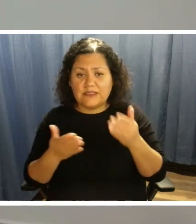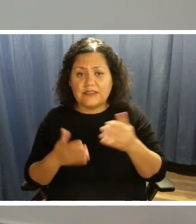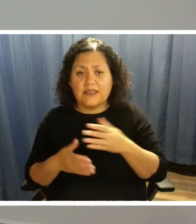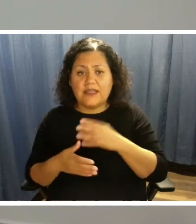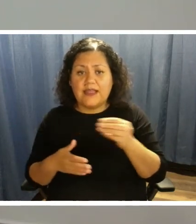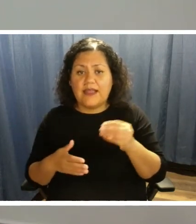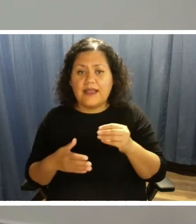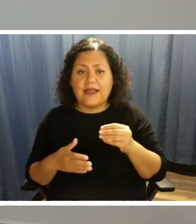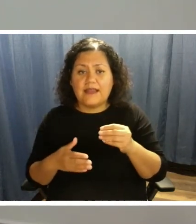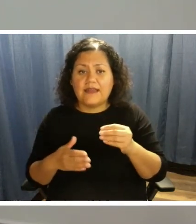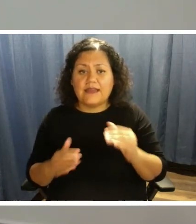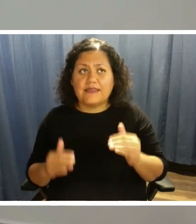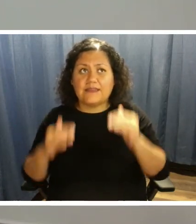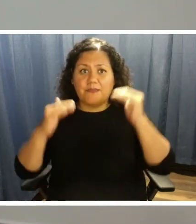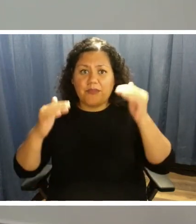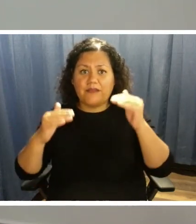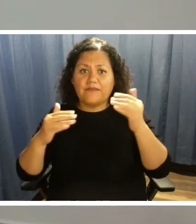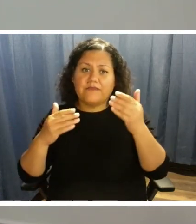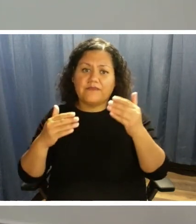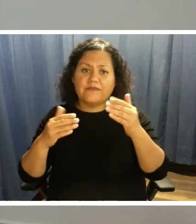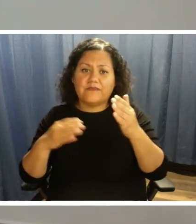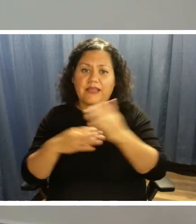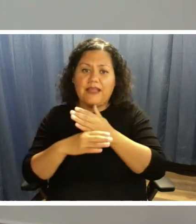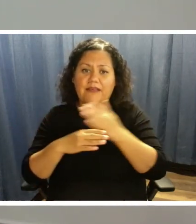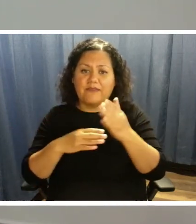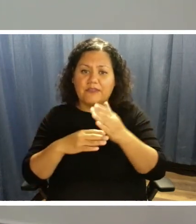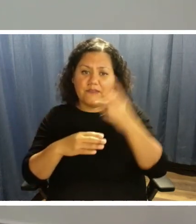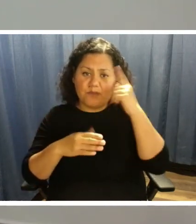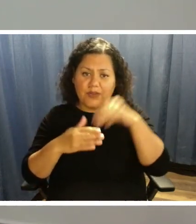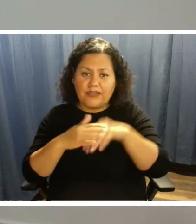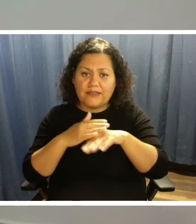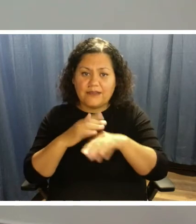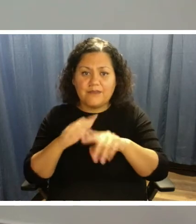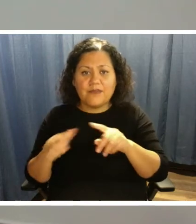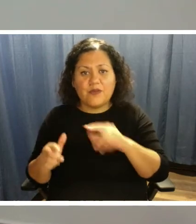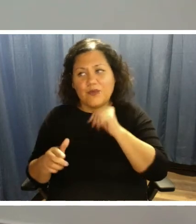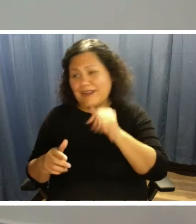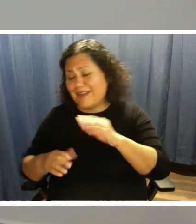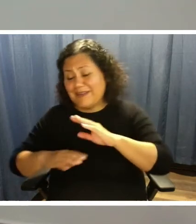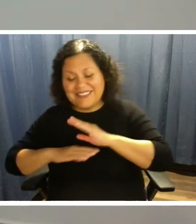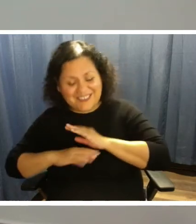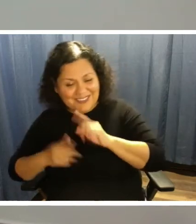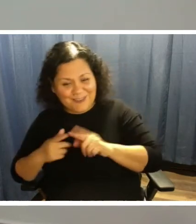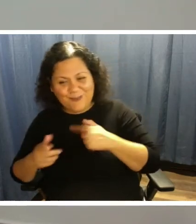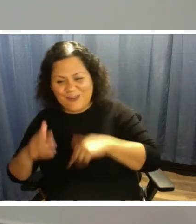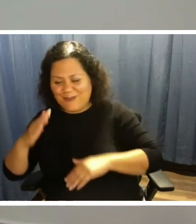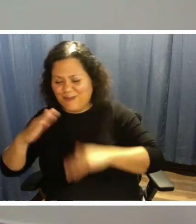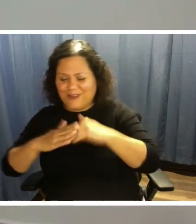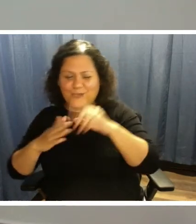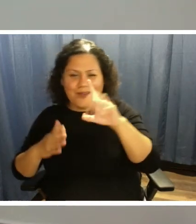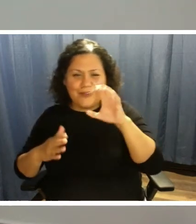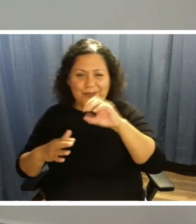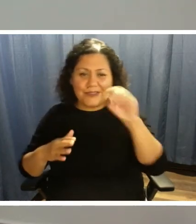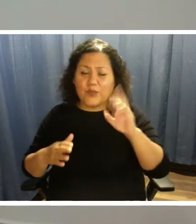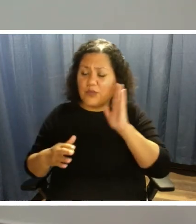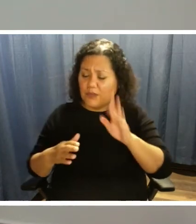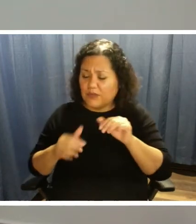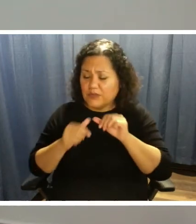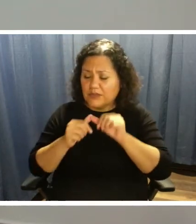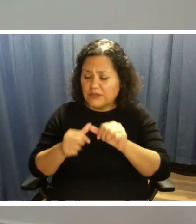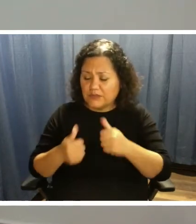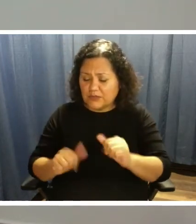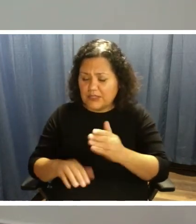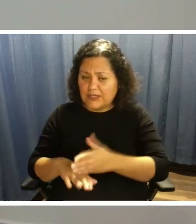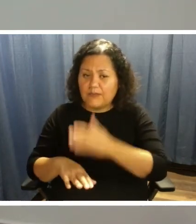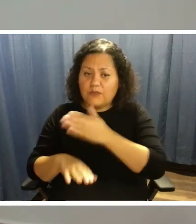of what the national average is. But we're not happy till we're 100%. So we're going to continue trying to improve this. And